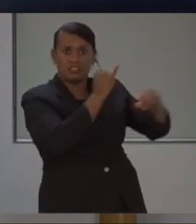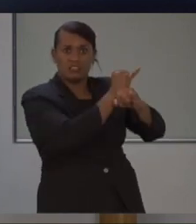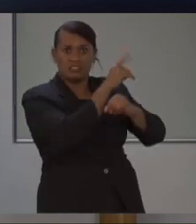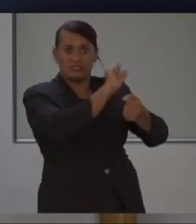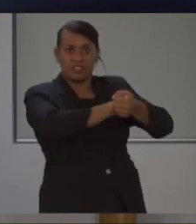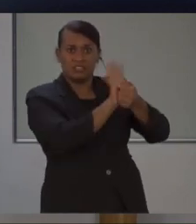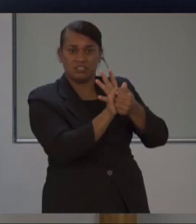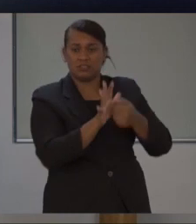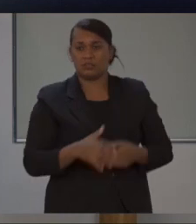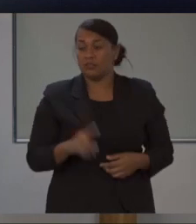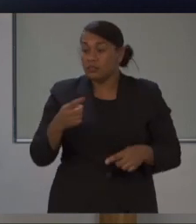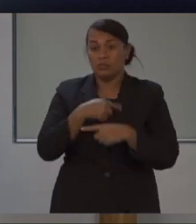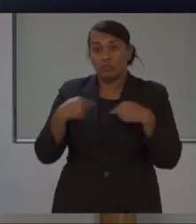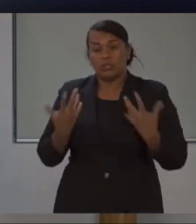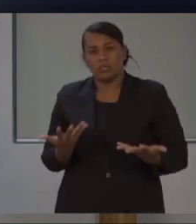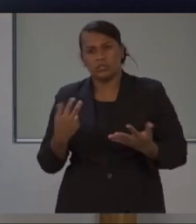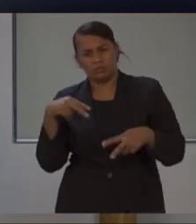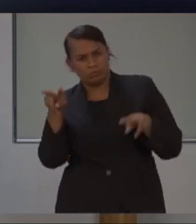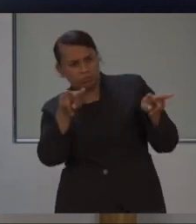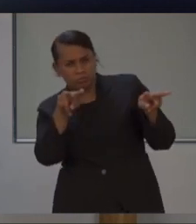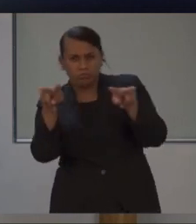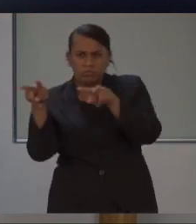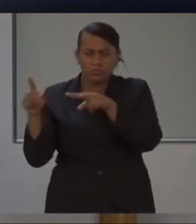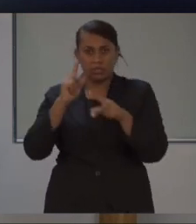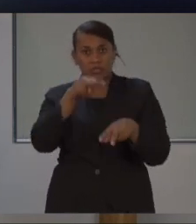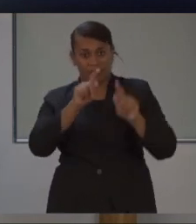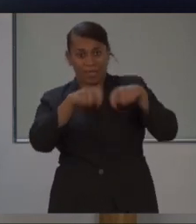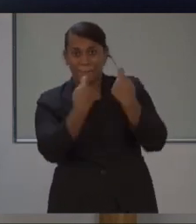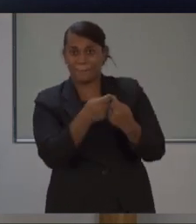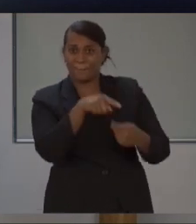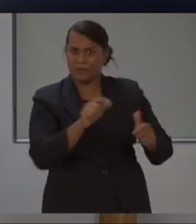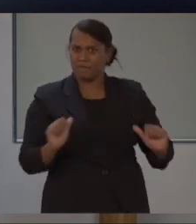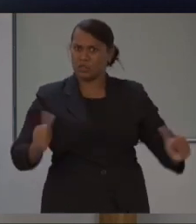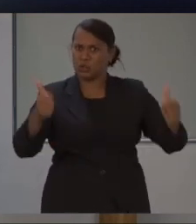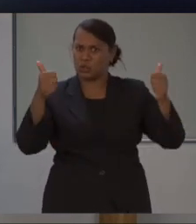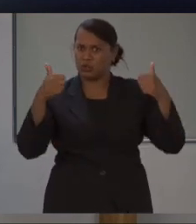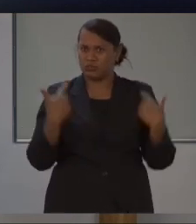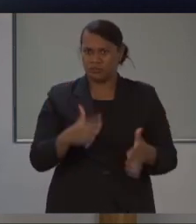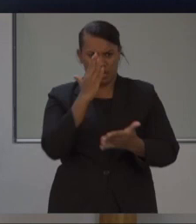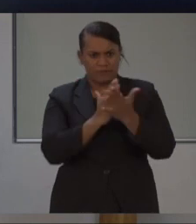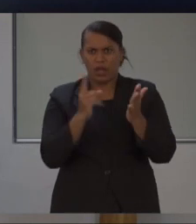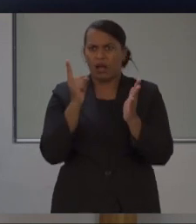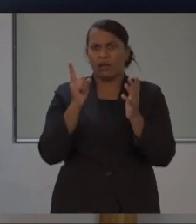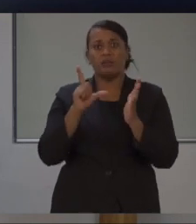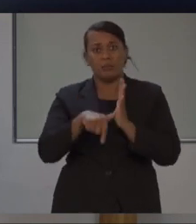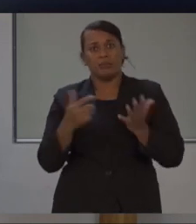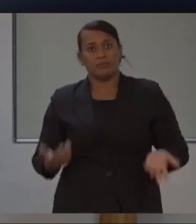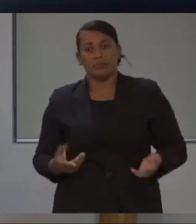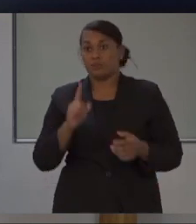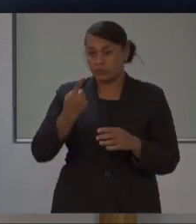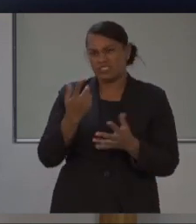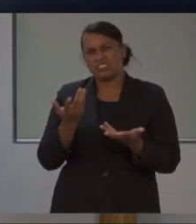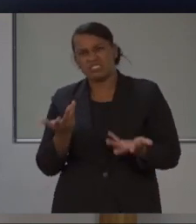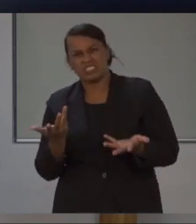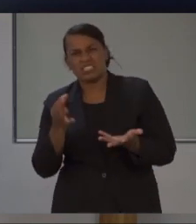We've all seen a sevens-a-side team, after a comfortable half-time lead, go on to lose the game because they got